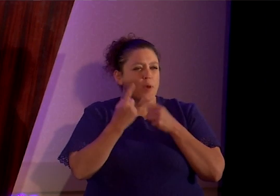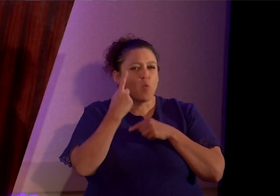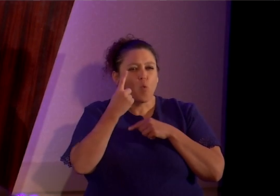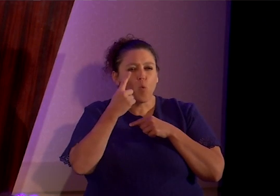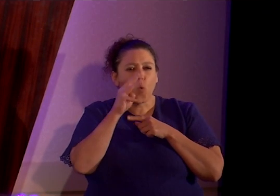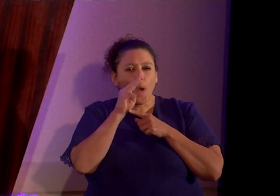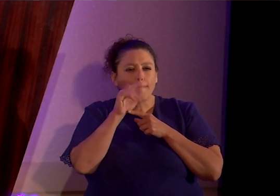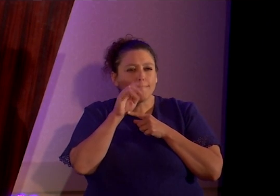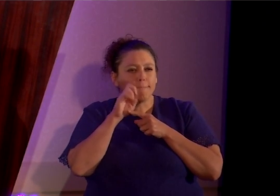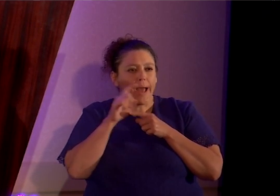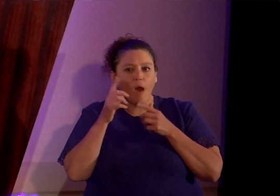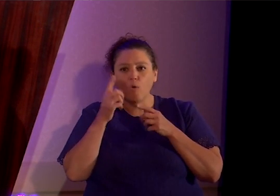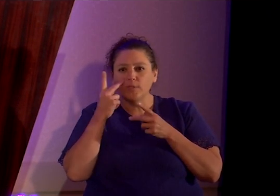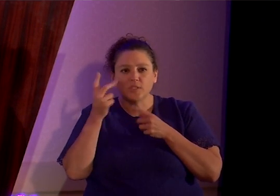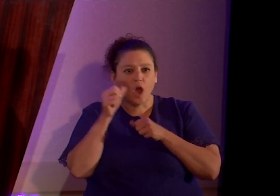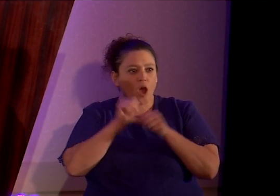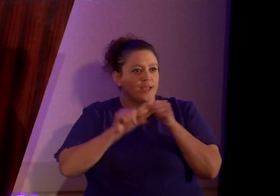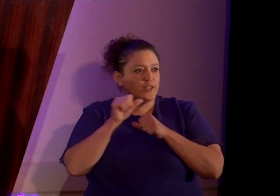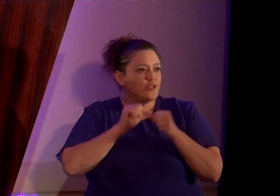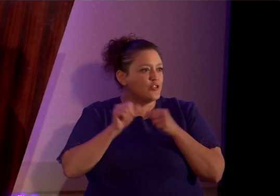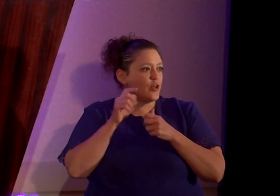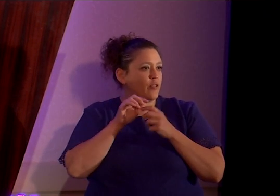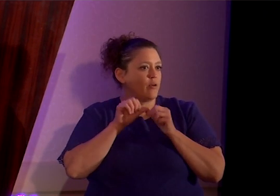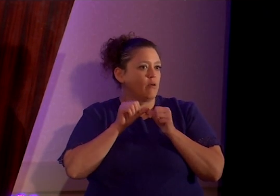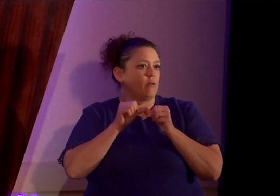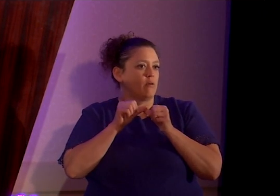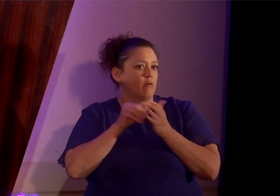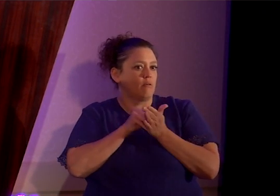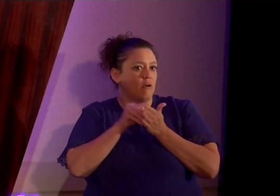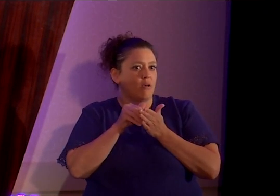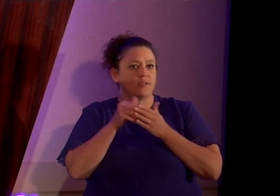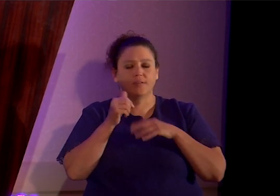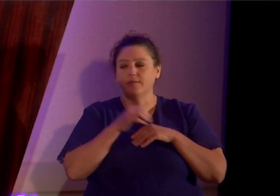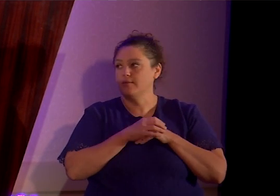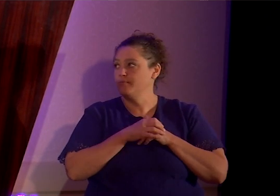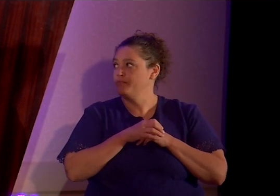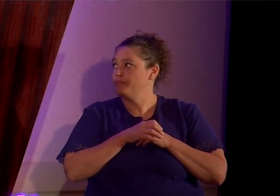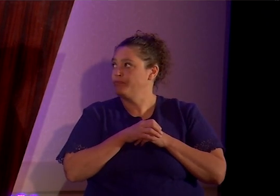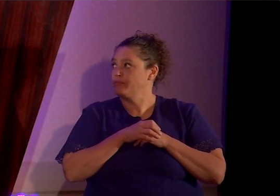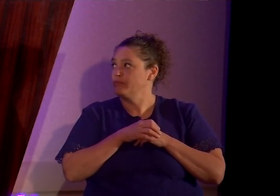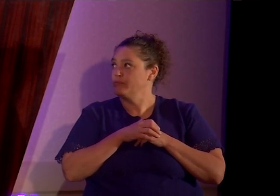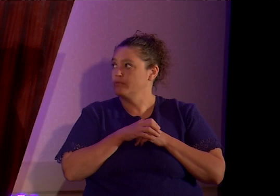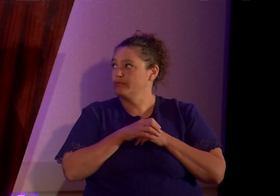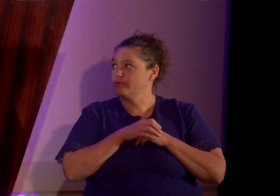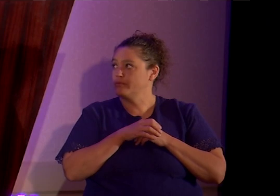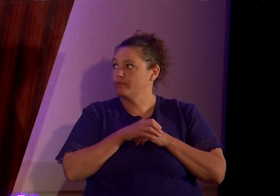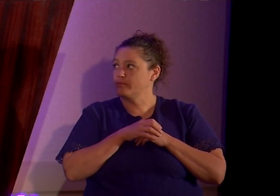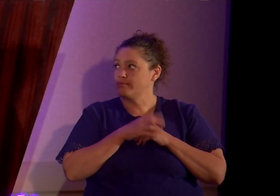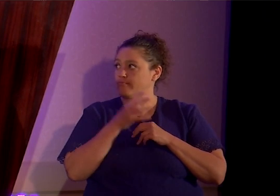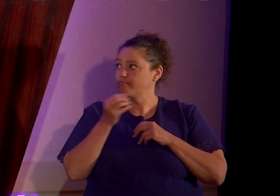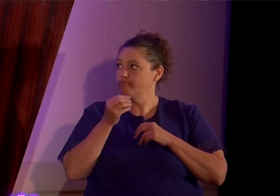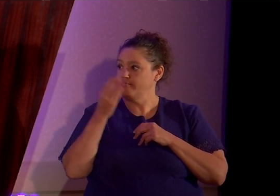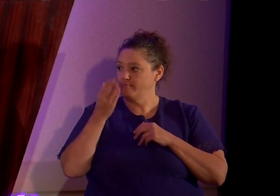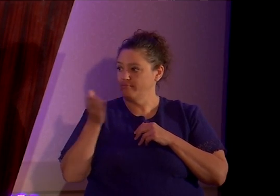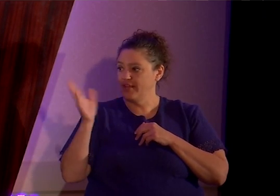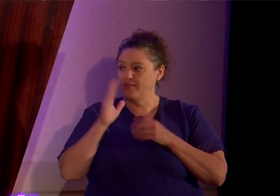constantly, you know, every couple days, and that all went away.